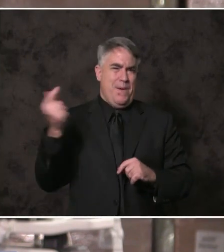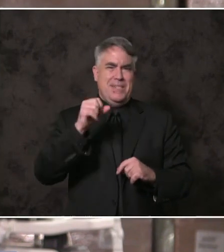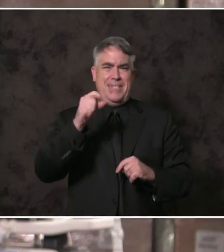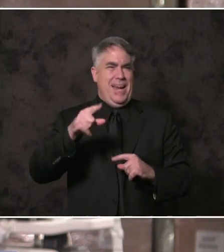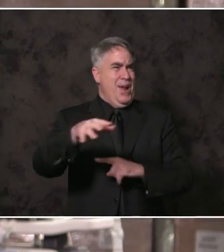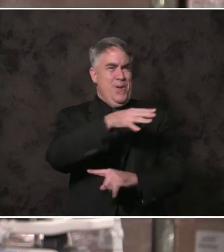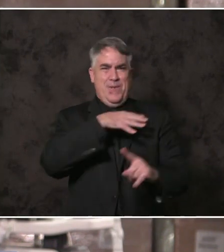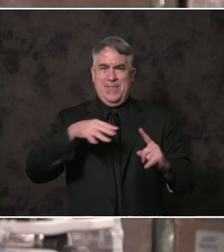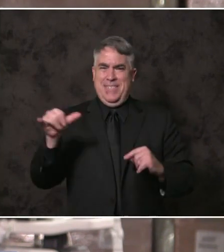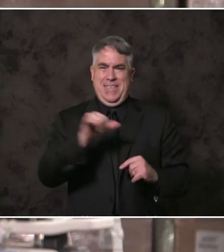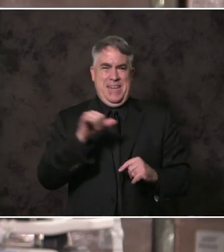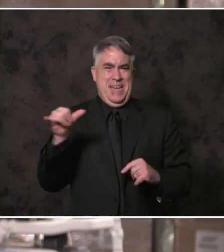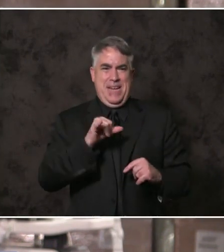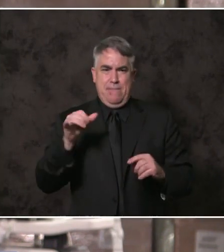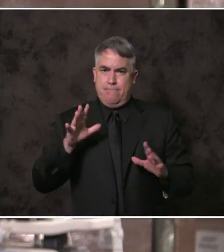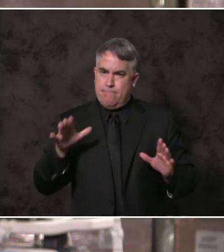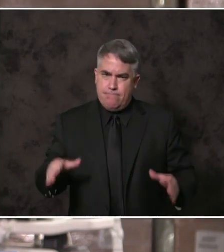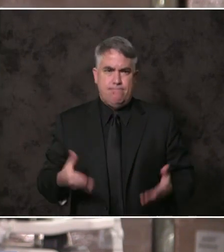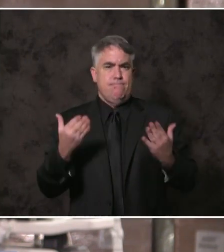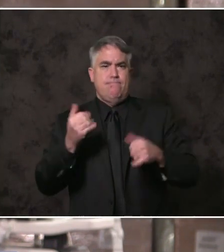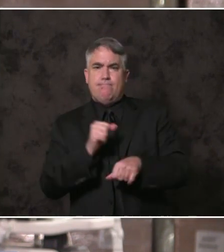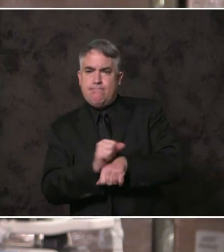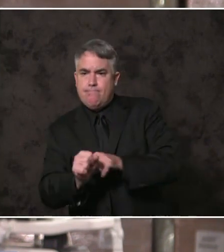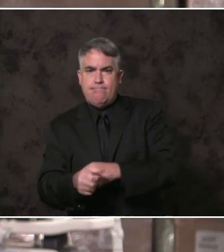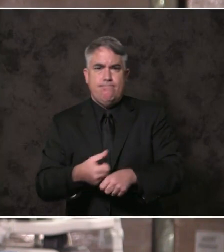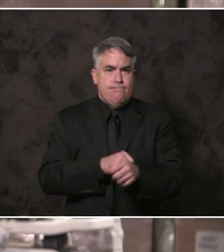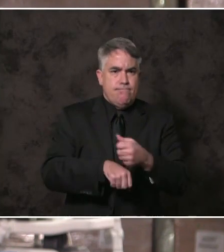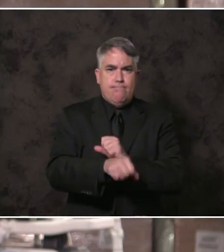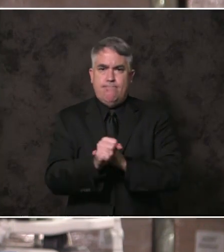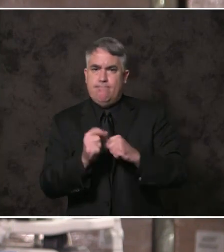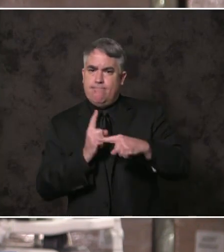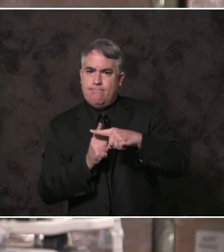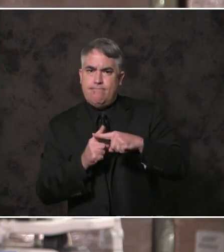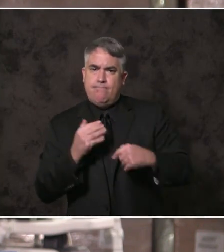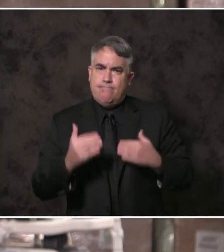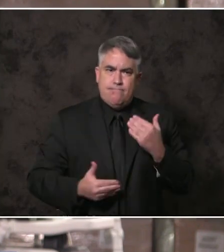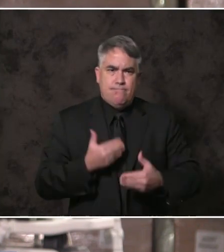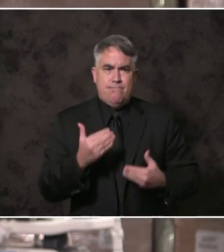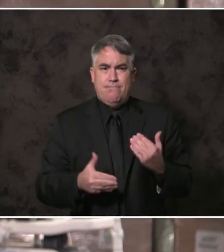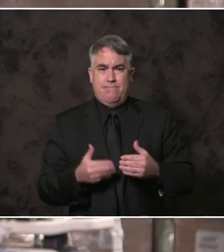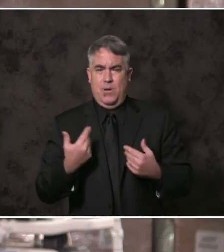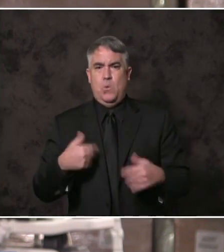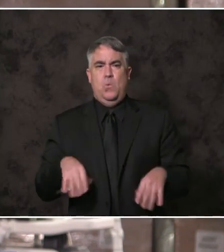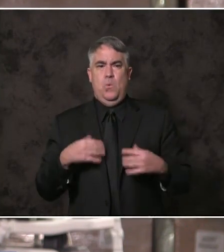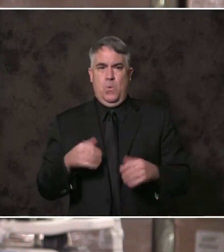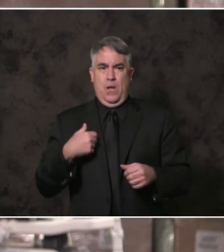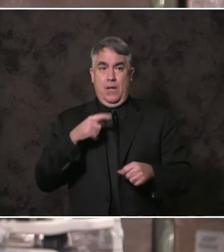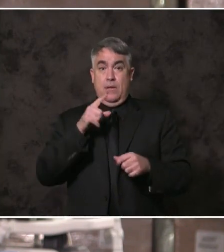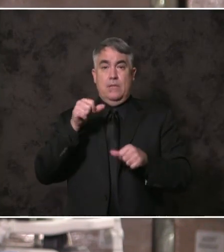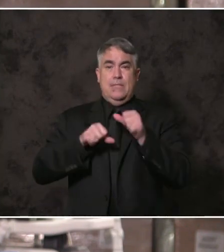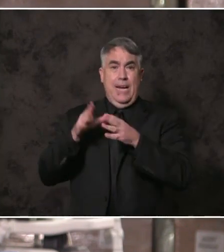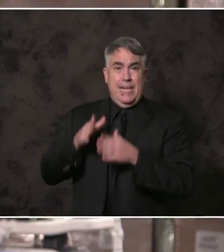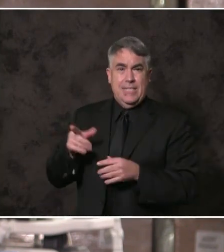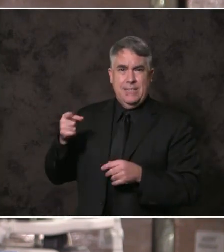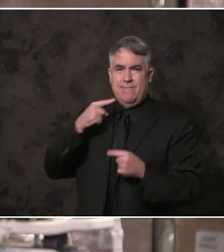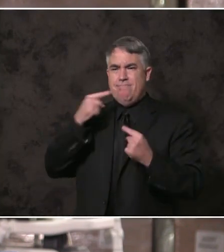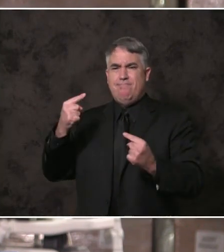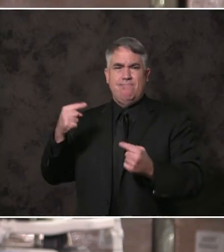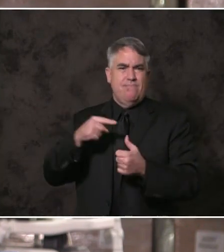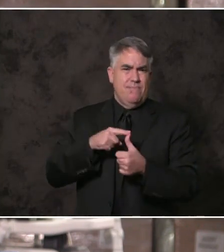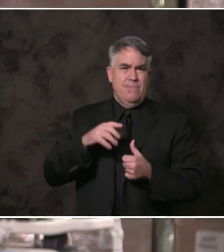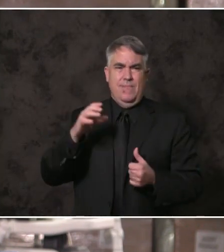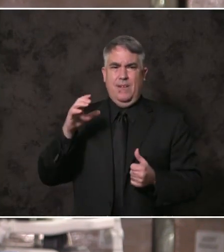and get it all done. I see the commitment of world-renowned scientists. Doctors Christian Anderson, Natasha